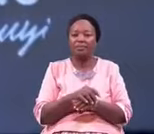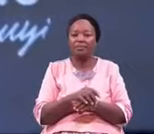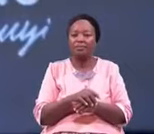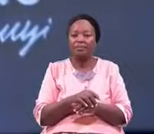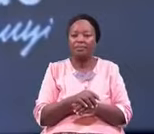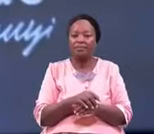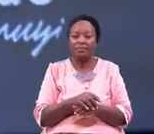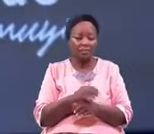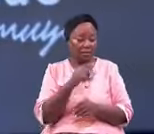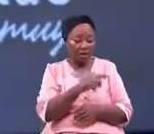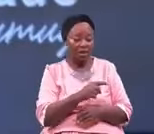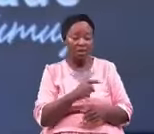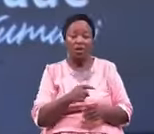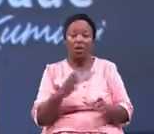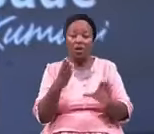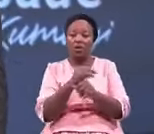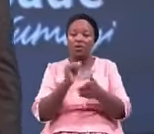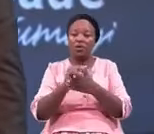he got to labor